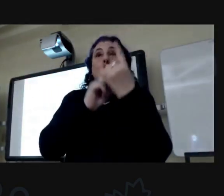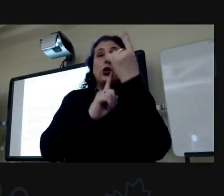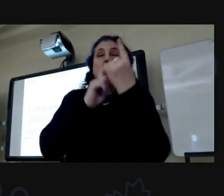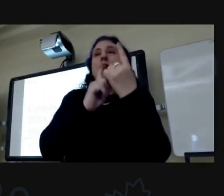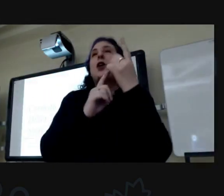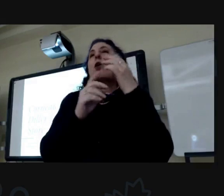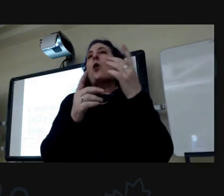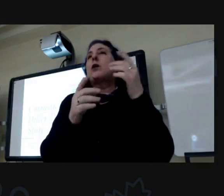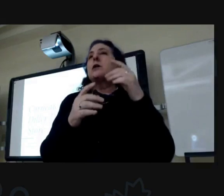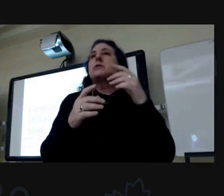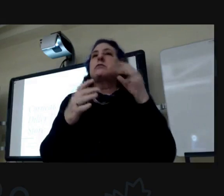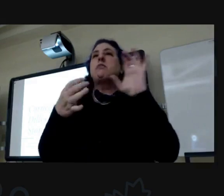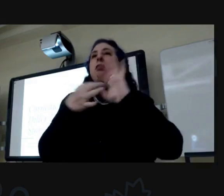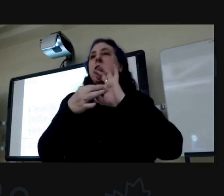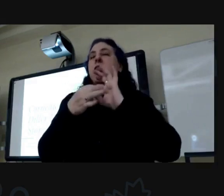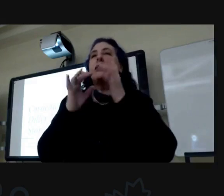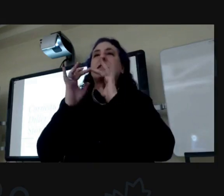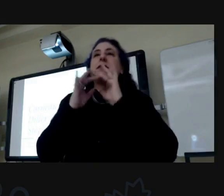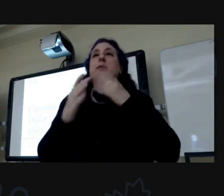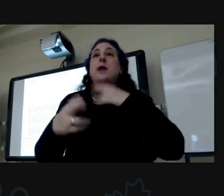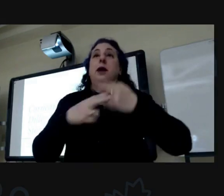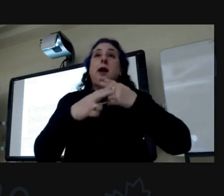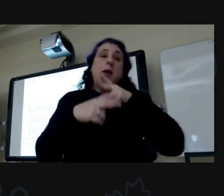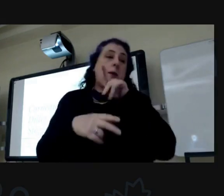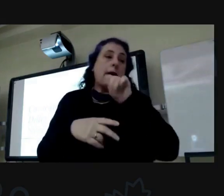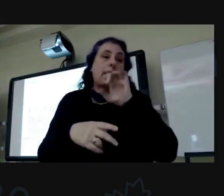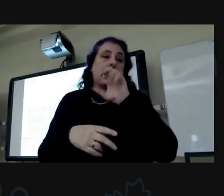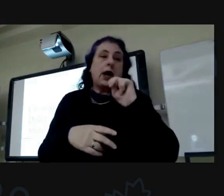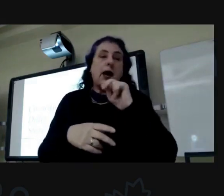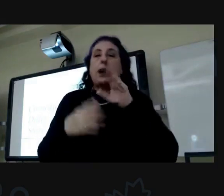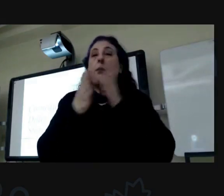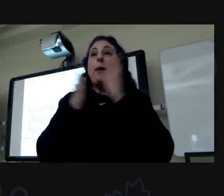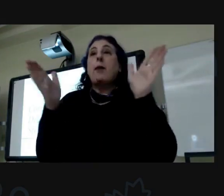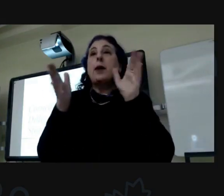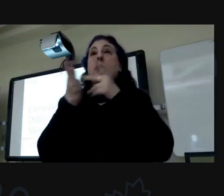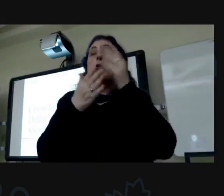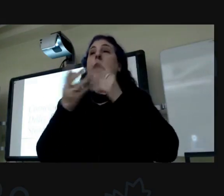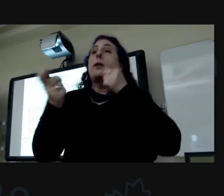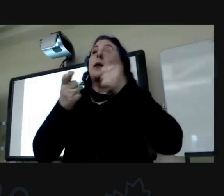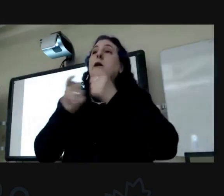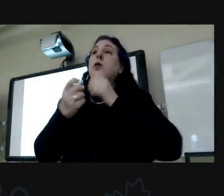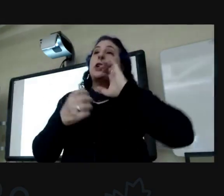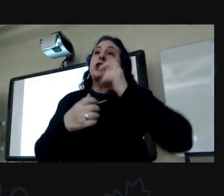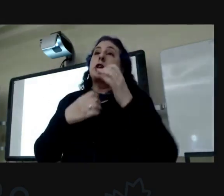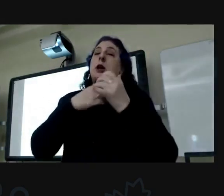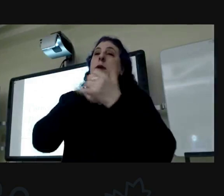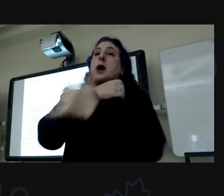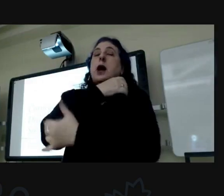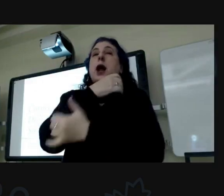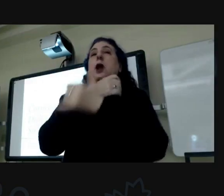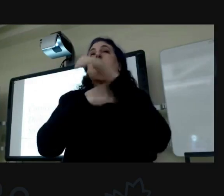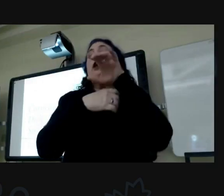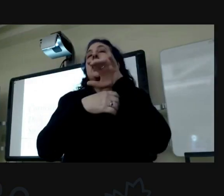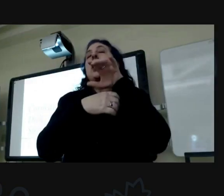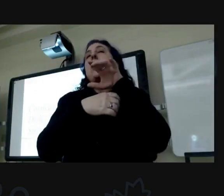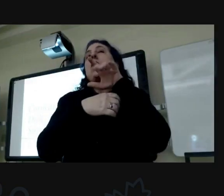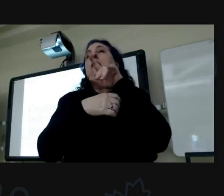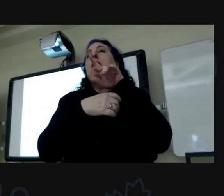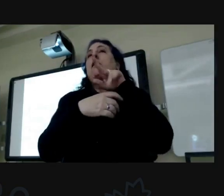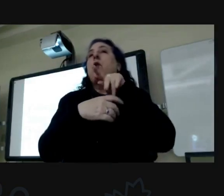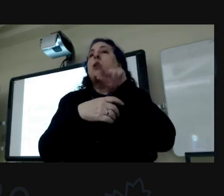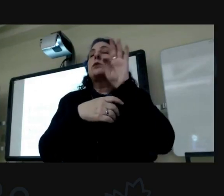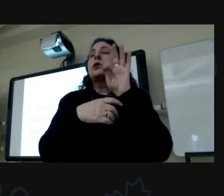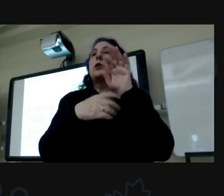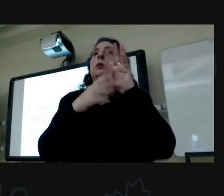tuning in online my name is Pat Kane public programs manager with the Champaign County Forest Preserve District's museum and